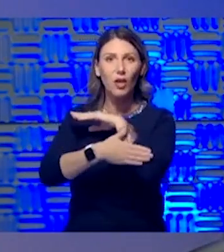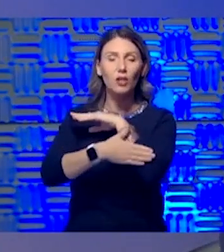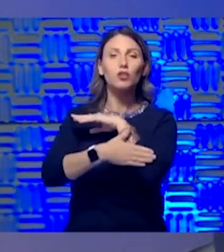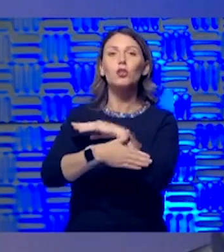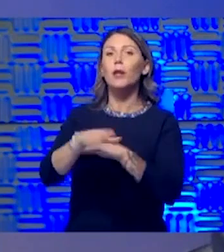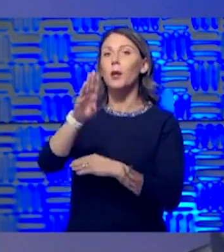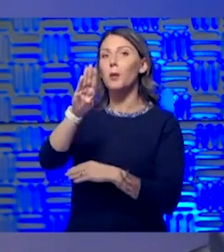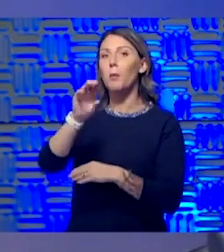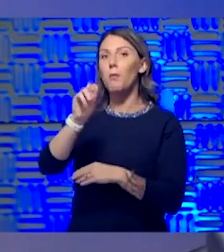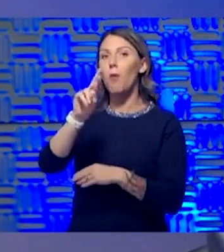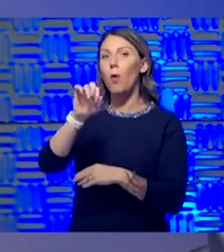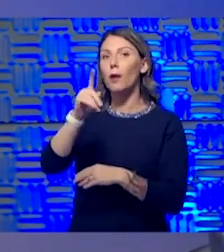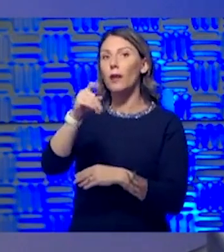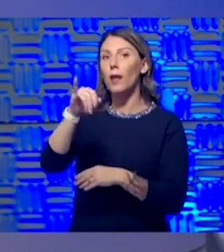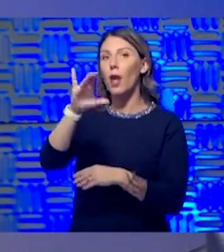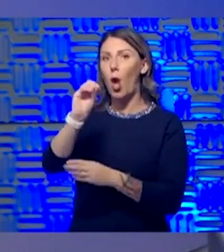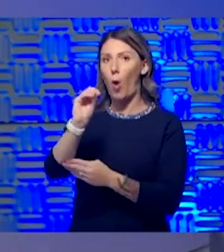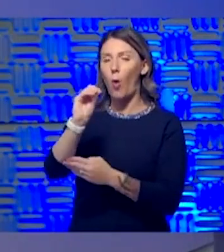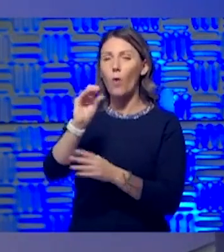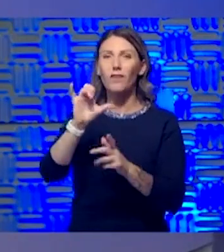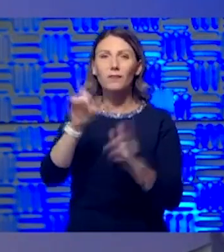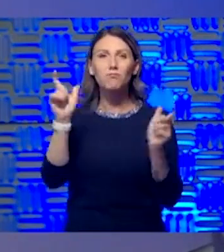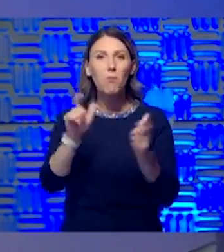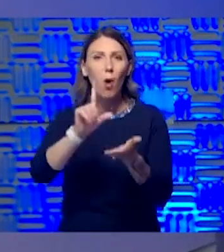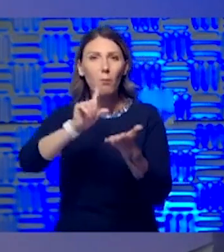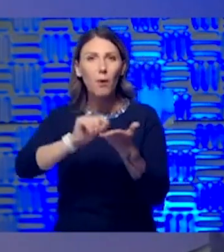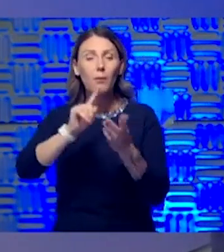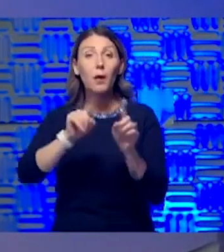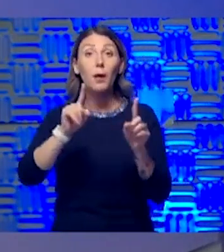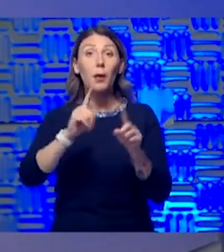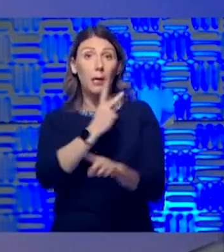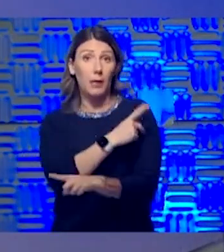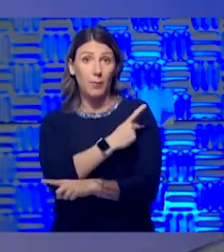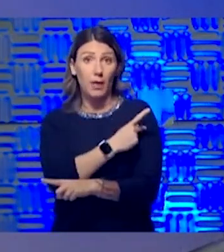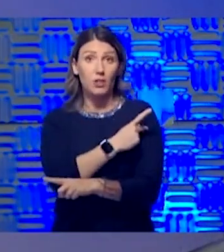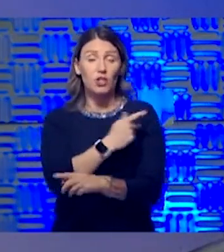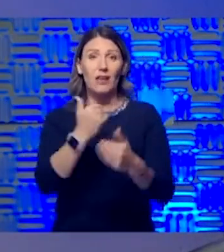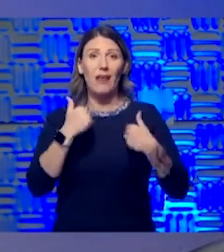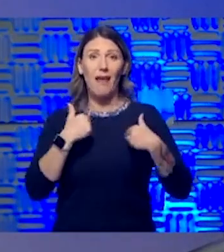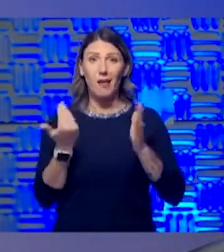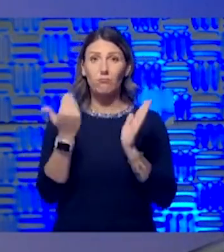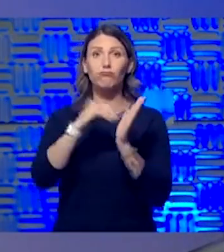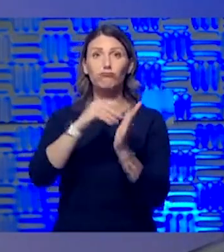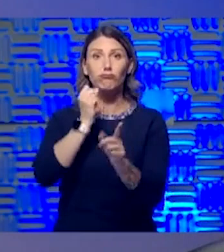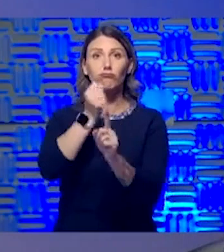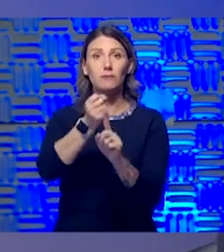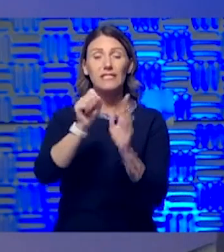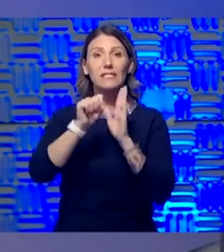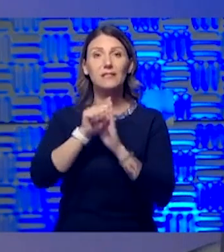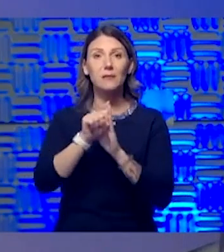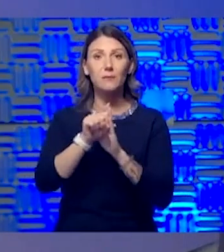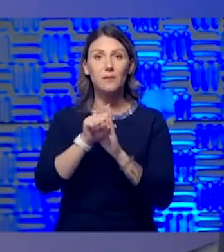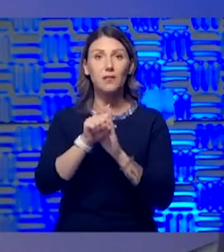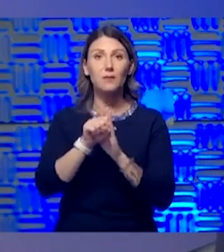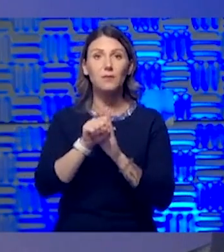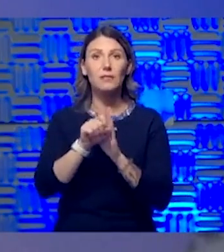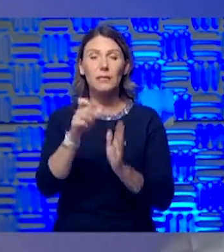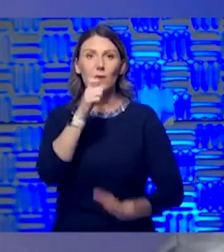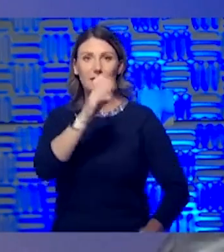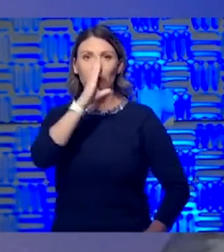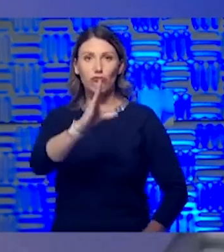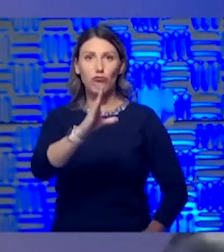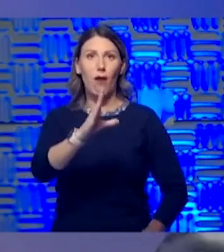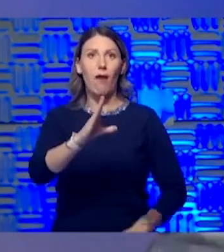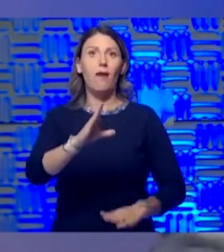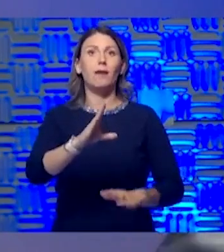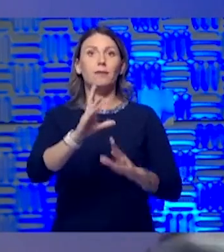It's a very small publication, but what they did was they had patients who had recurrent symptoms. And this was an indirect measure, but